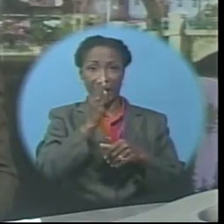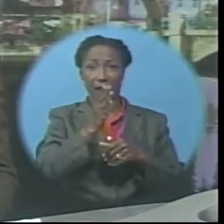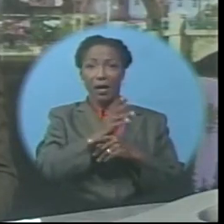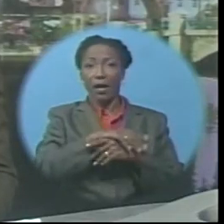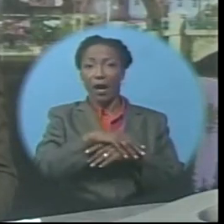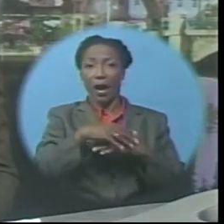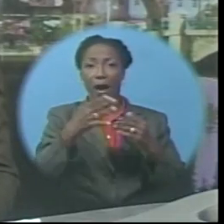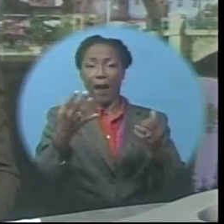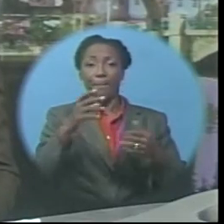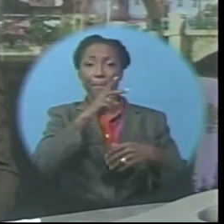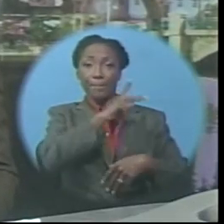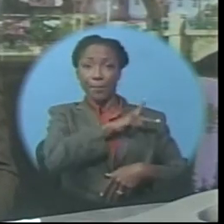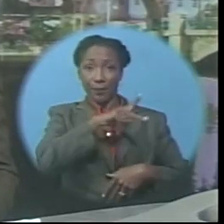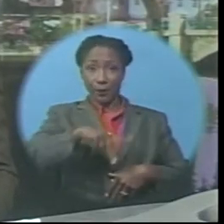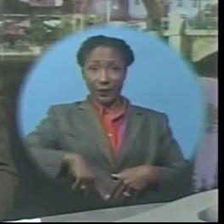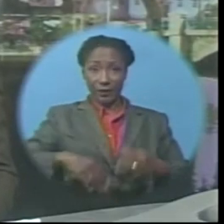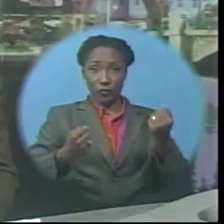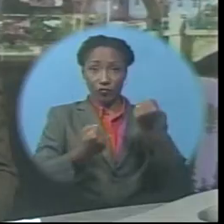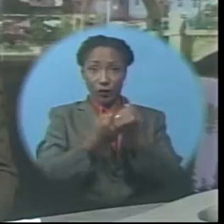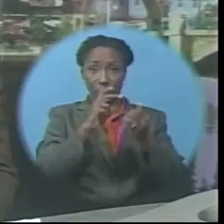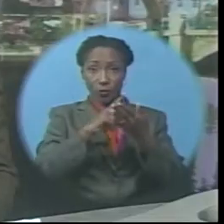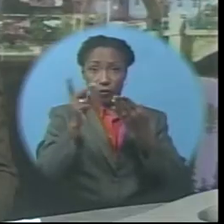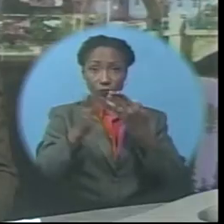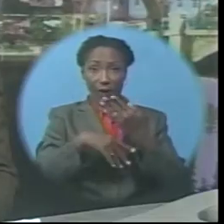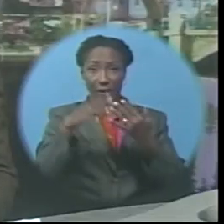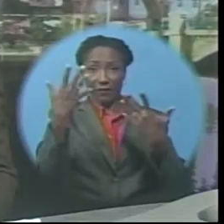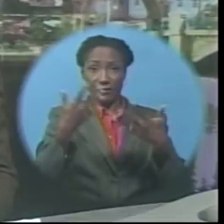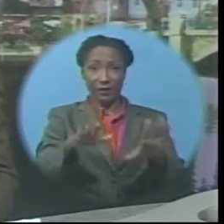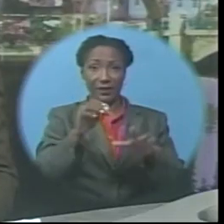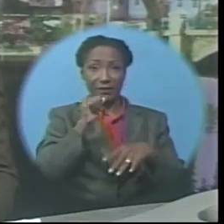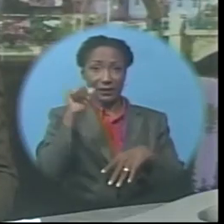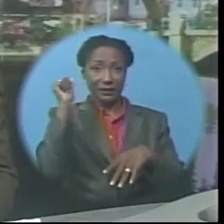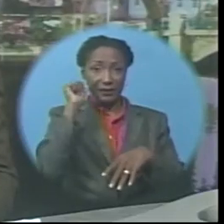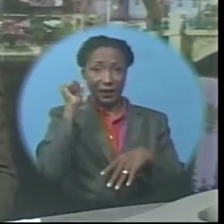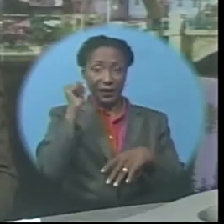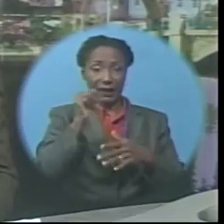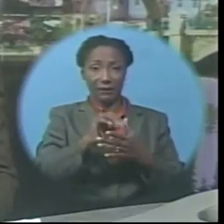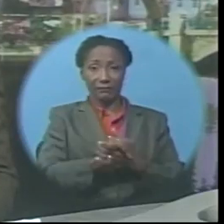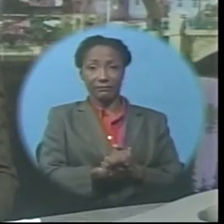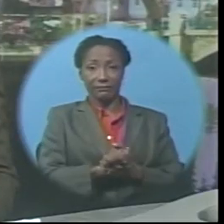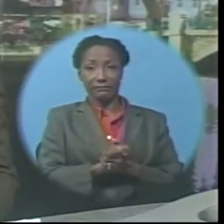Trust program. It came to an end yesterday at the St. Lawrence Primary School.